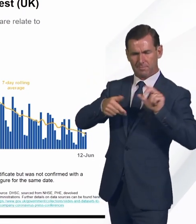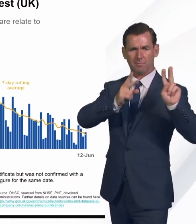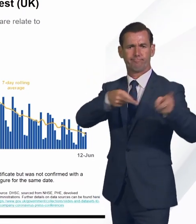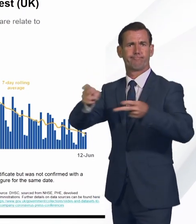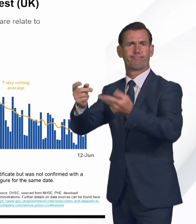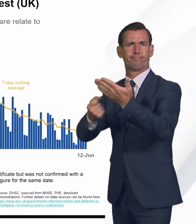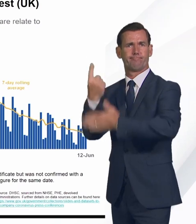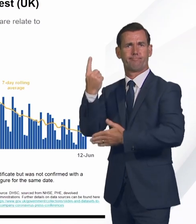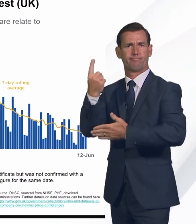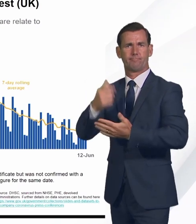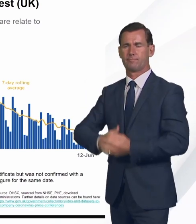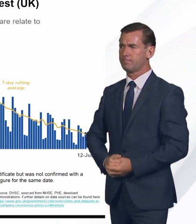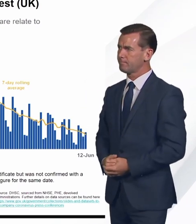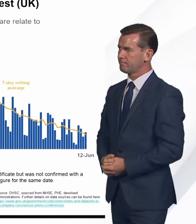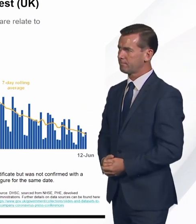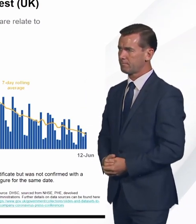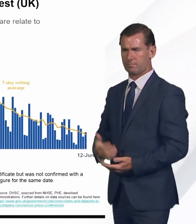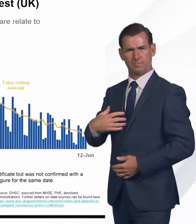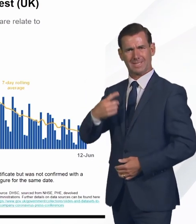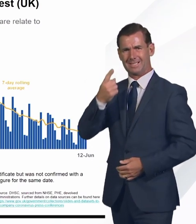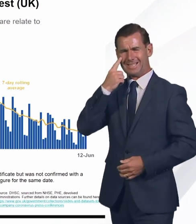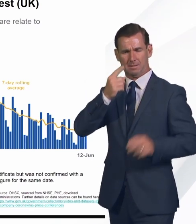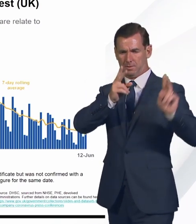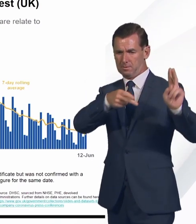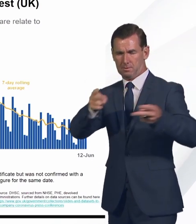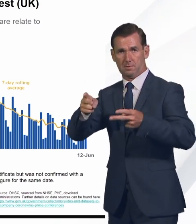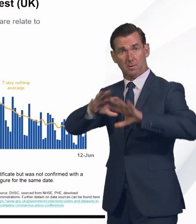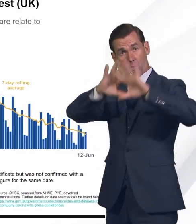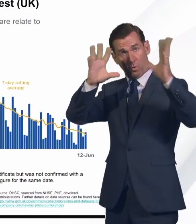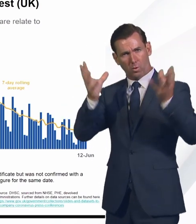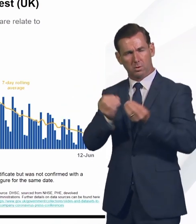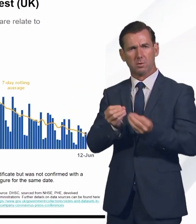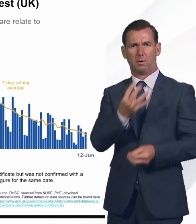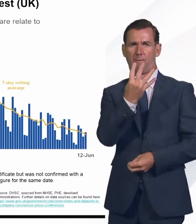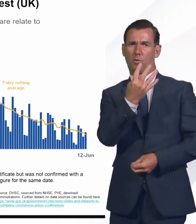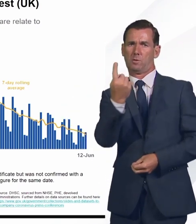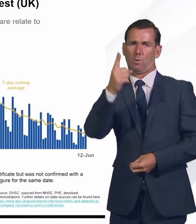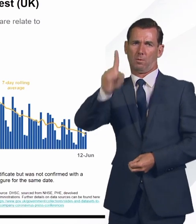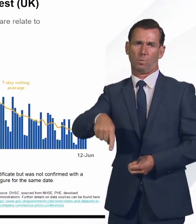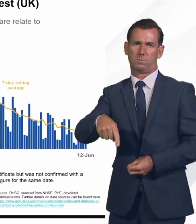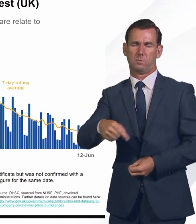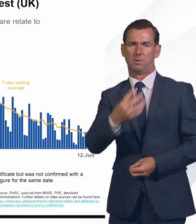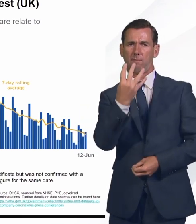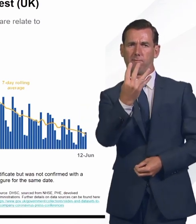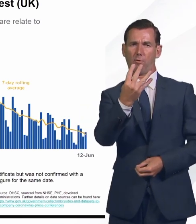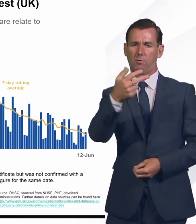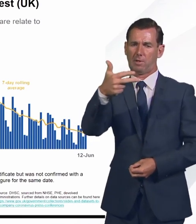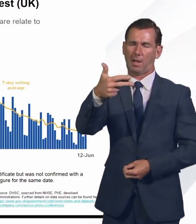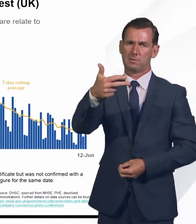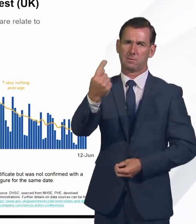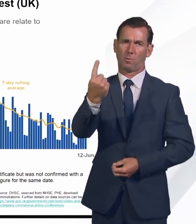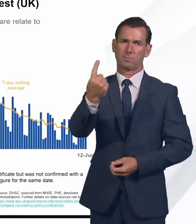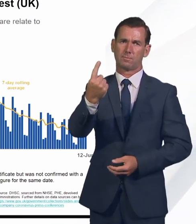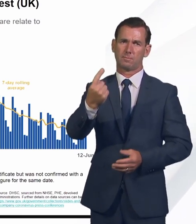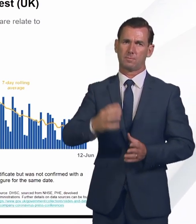Across all settings, the total number of deaths now stands at 41,481.